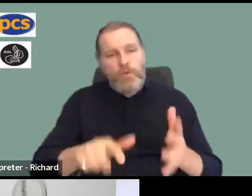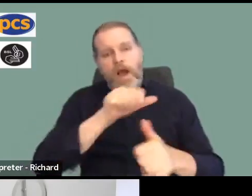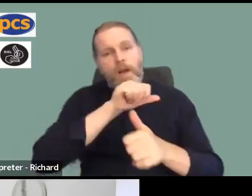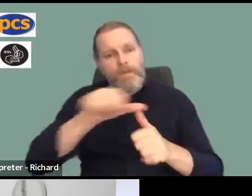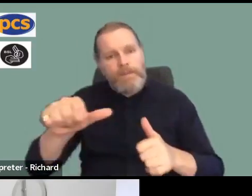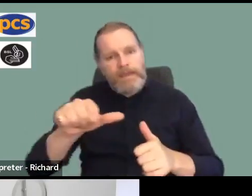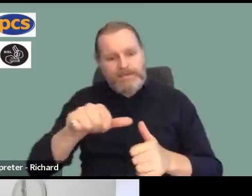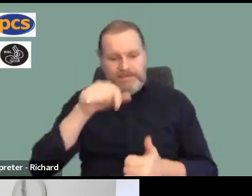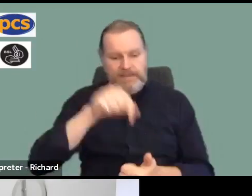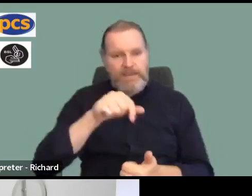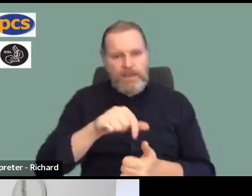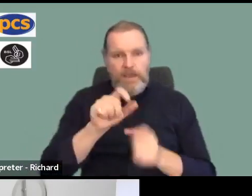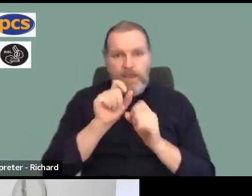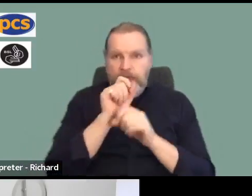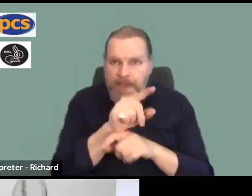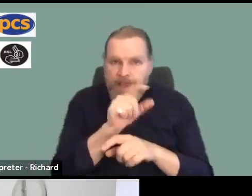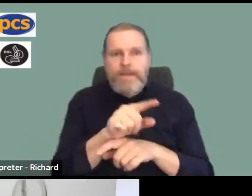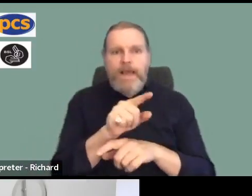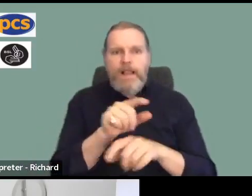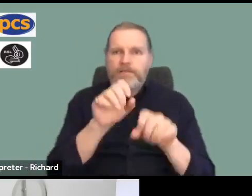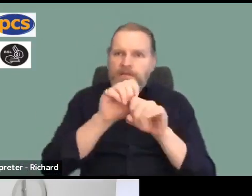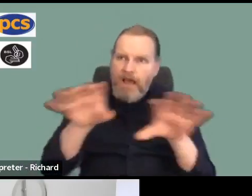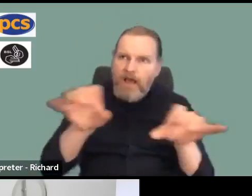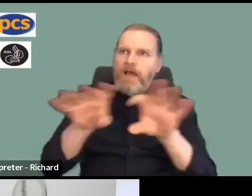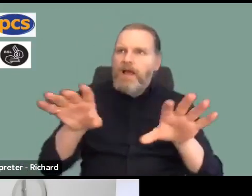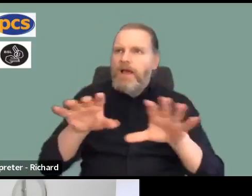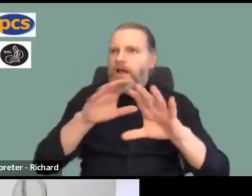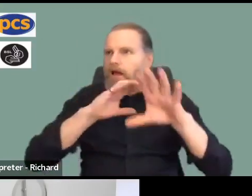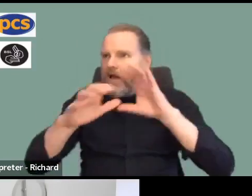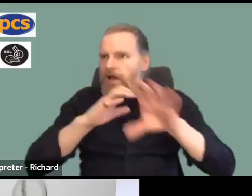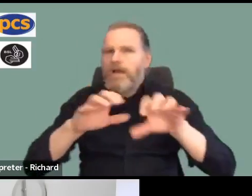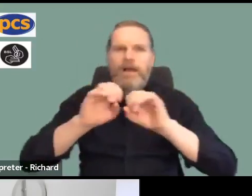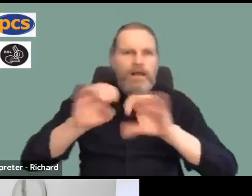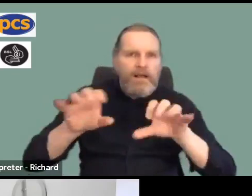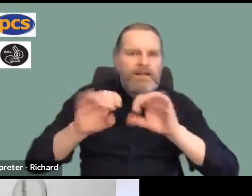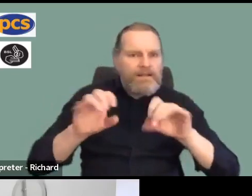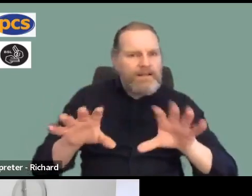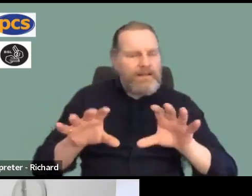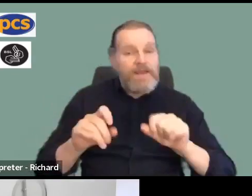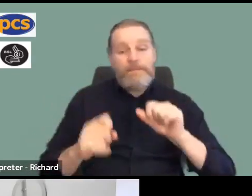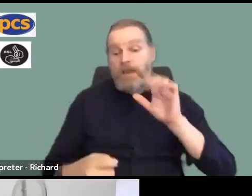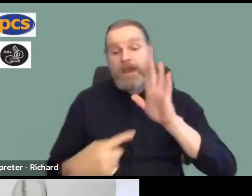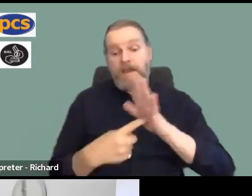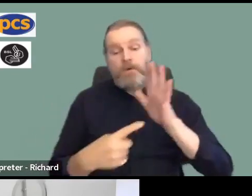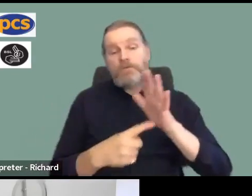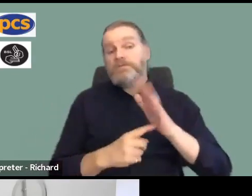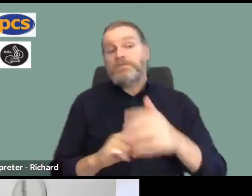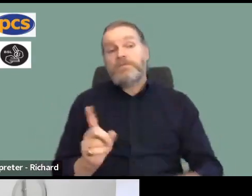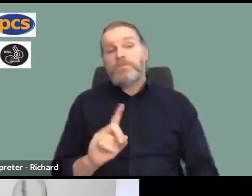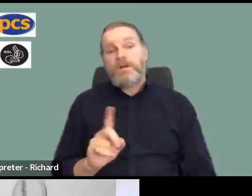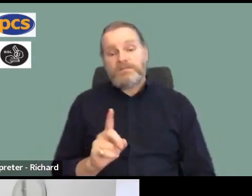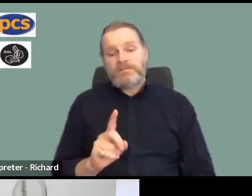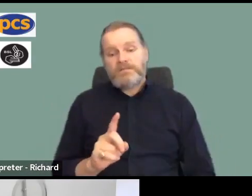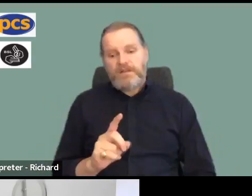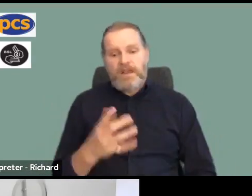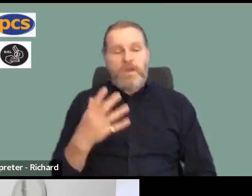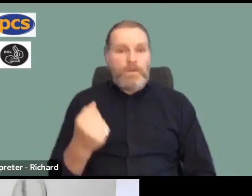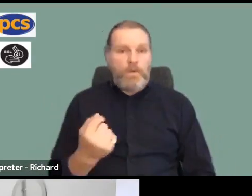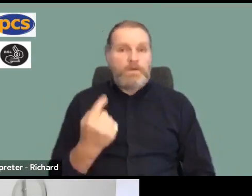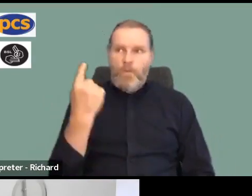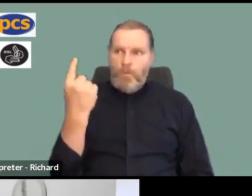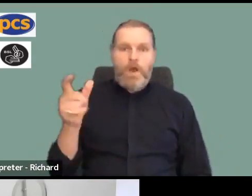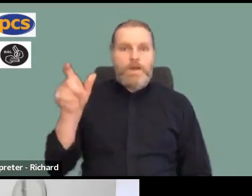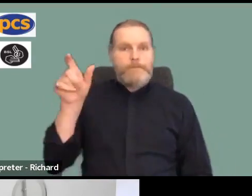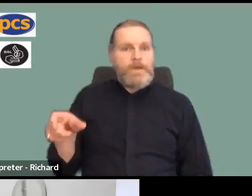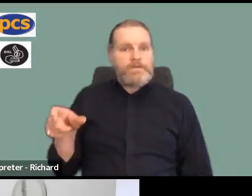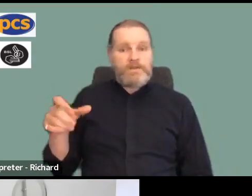There'll be lots of emails and circulars and events like this. But the real key to winning is having somebody in every workplace,